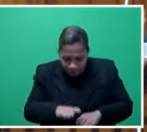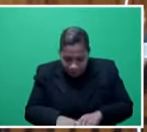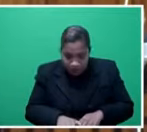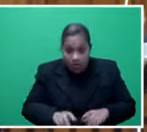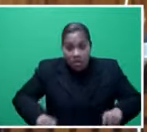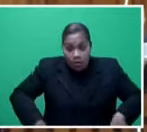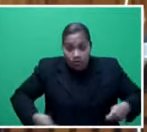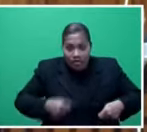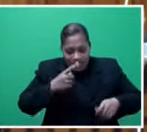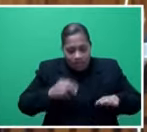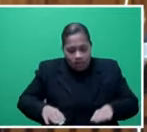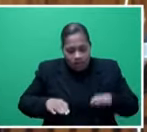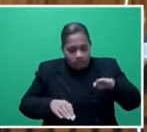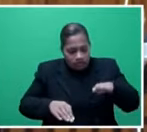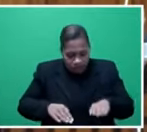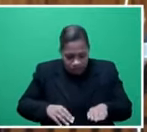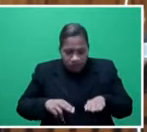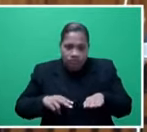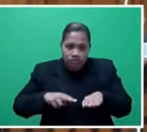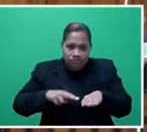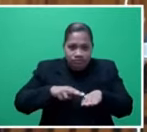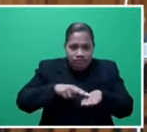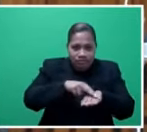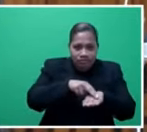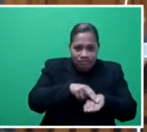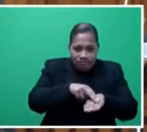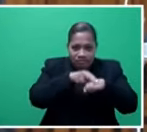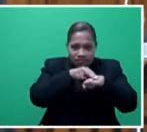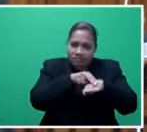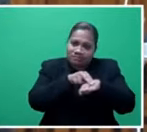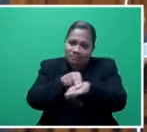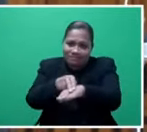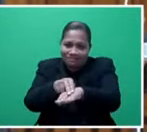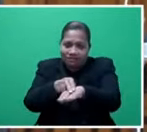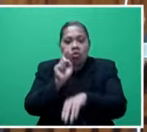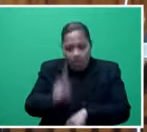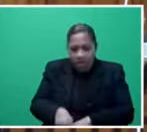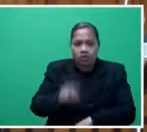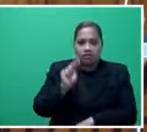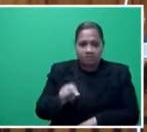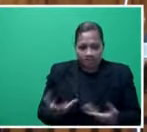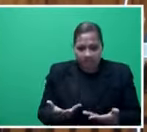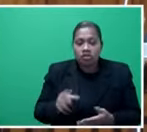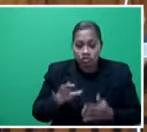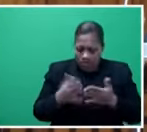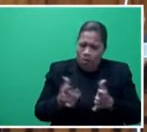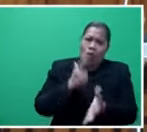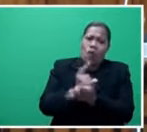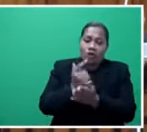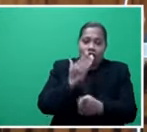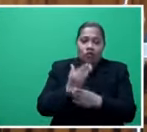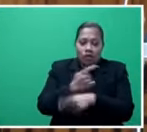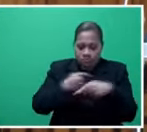can actually get on the buses, because that is one of the requirements now, Mr. Speaker, sir. So, a lot of work, in fact, has been done behind the scenes and a lot of